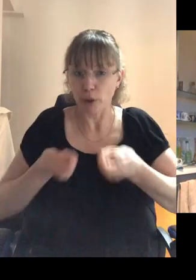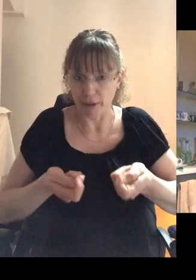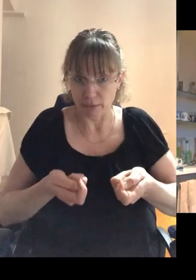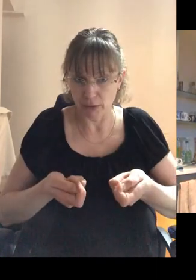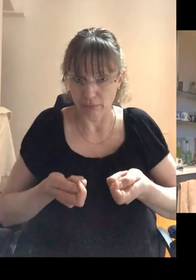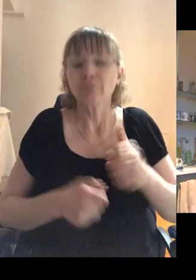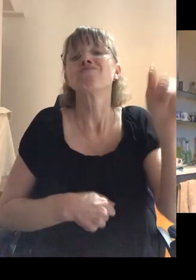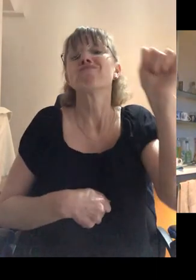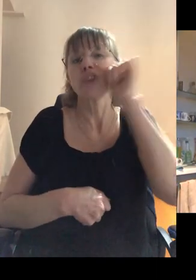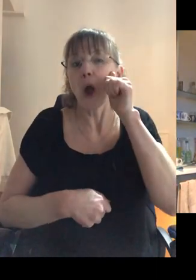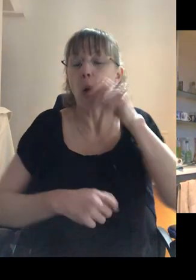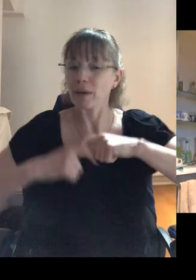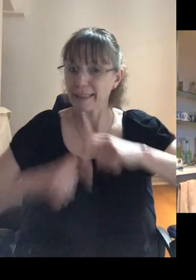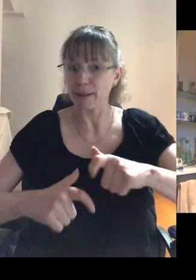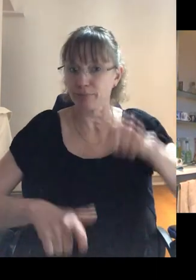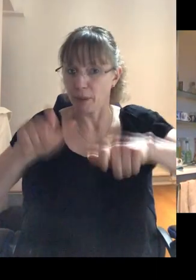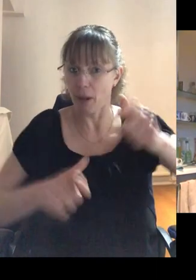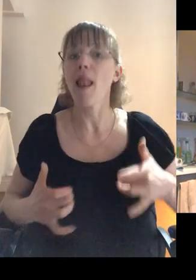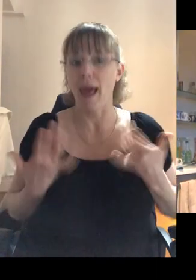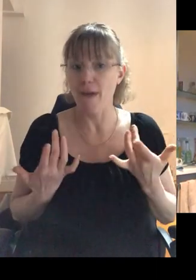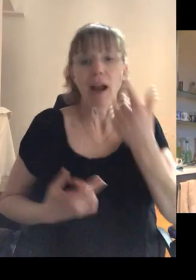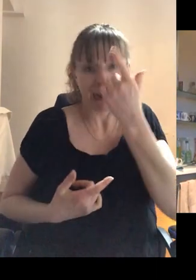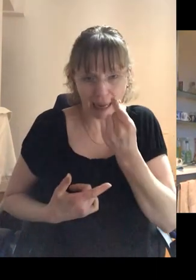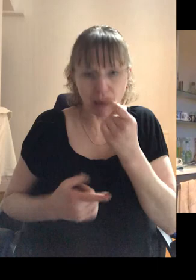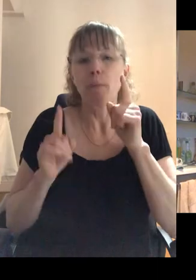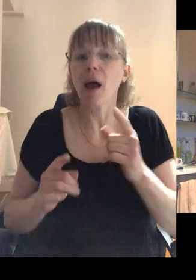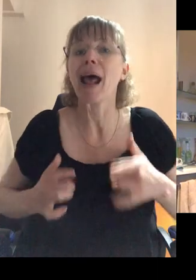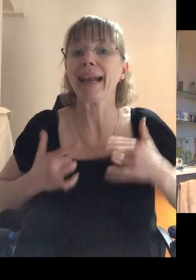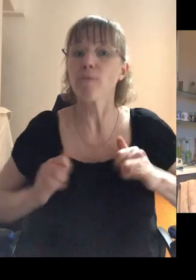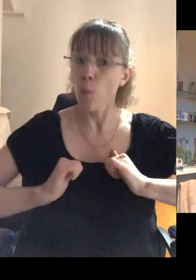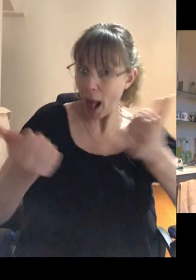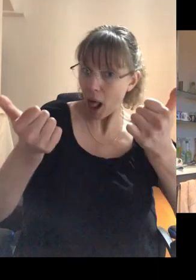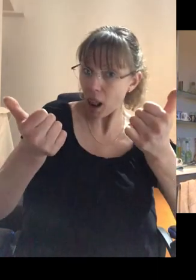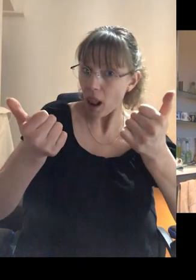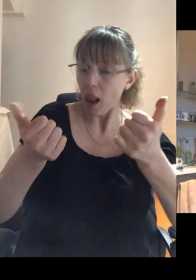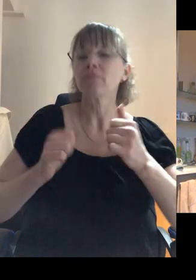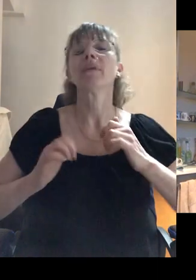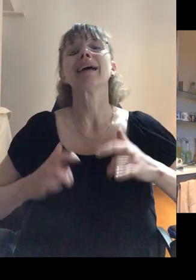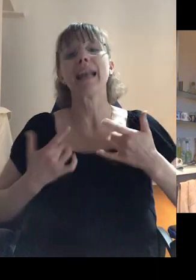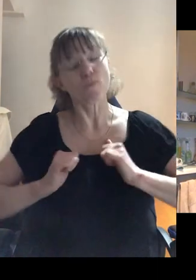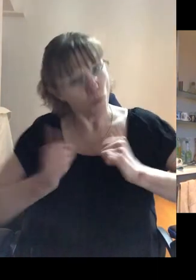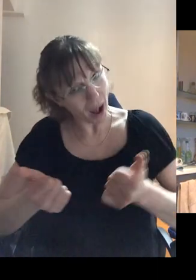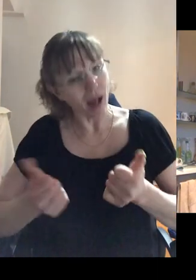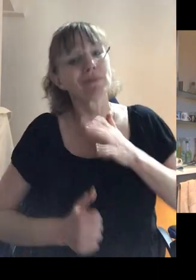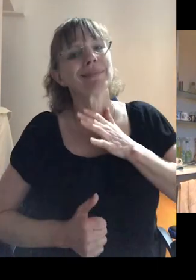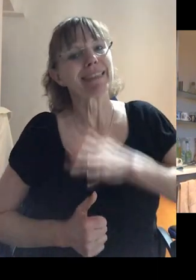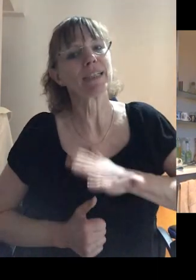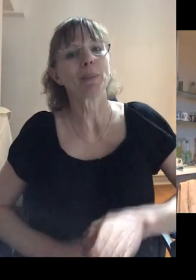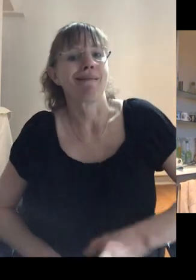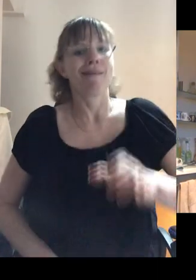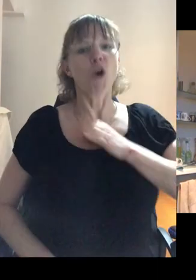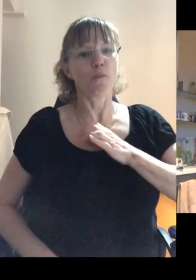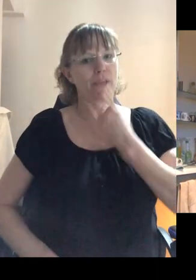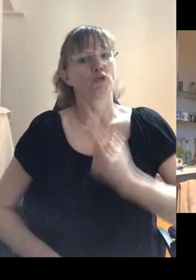We know that we can keep people alive, but can people live well? And I think to live well, you need to be confident